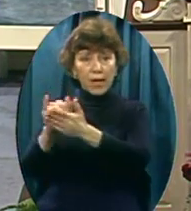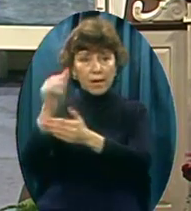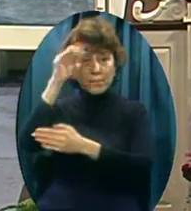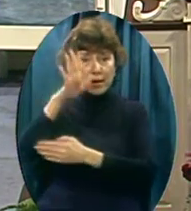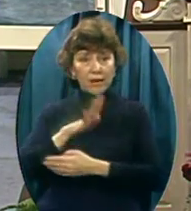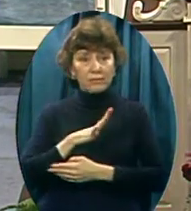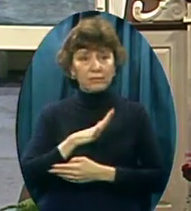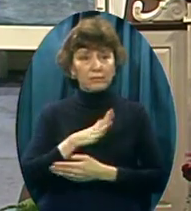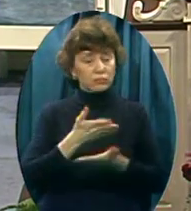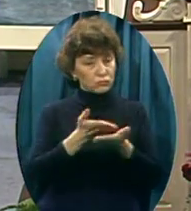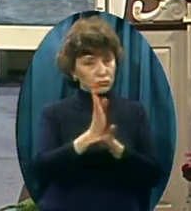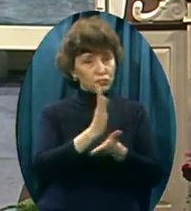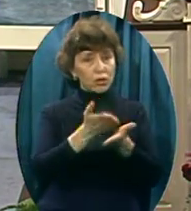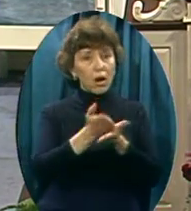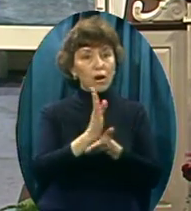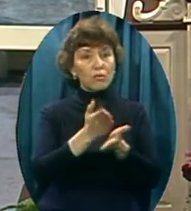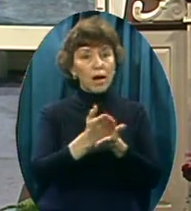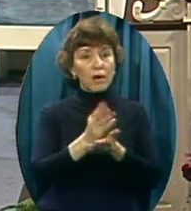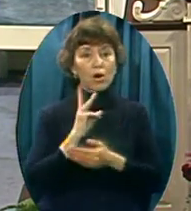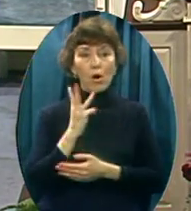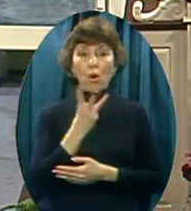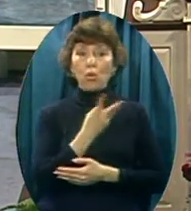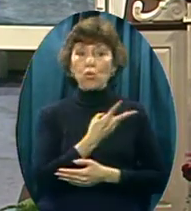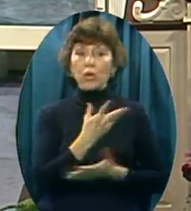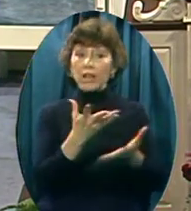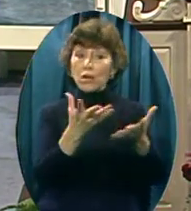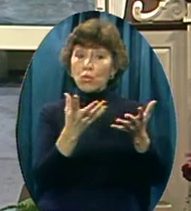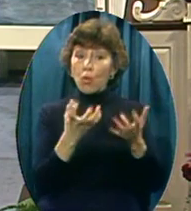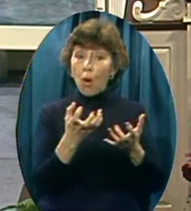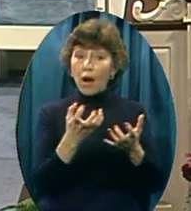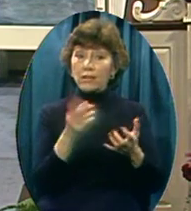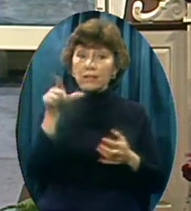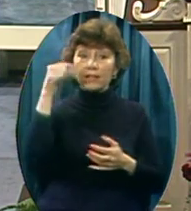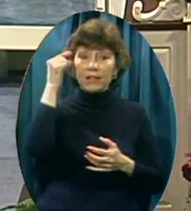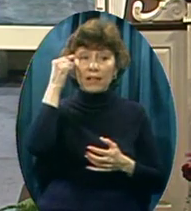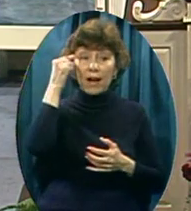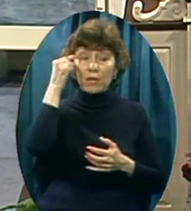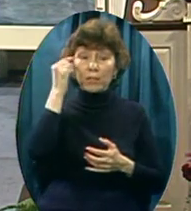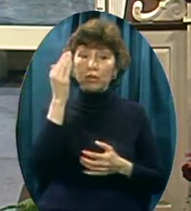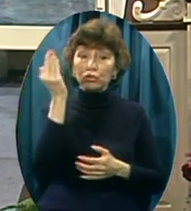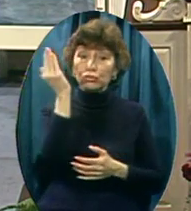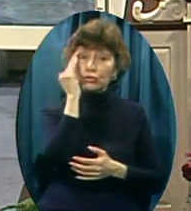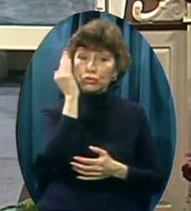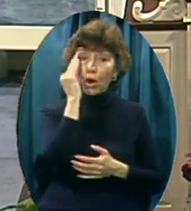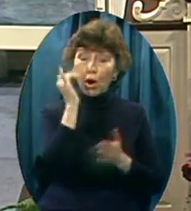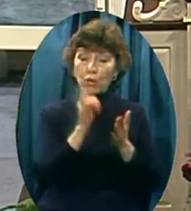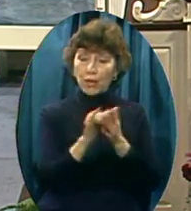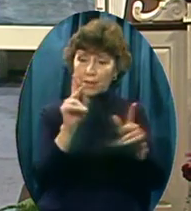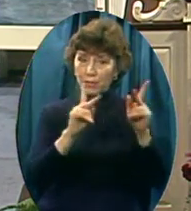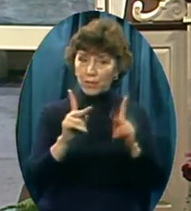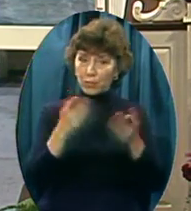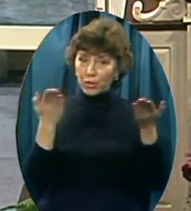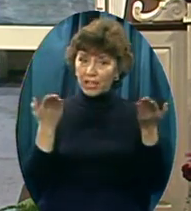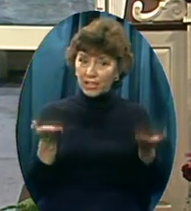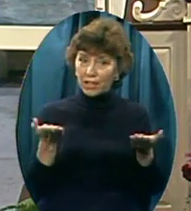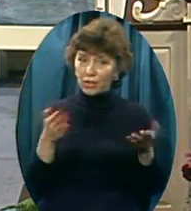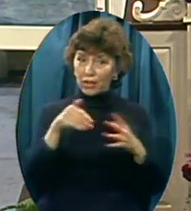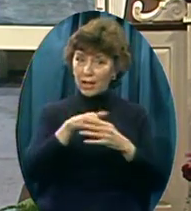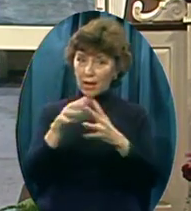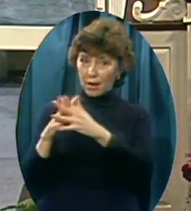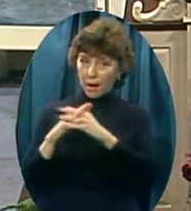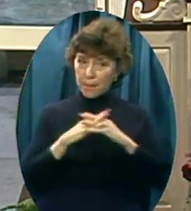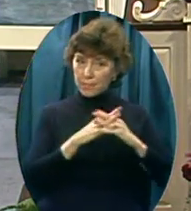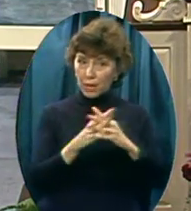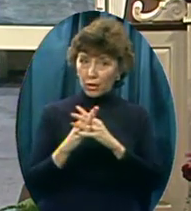Who are part of a government That gives Romania Favored nations treatment Are incensed That one of our brothers In Christ